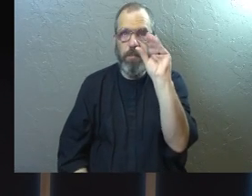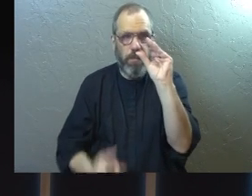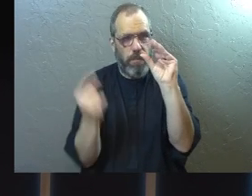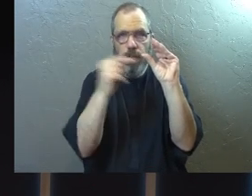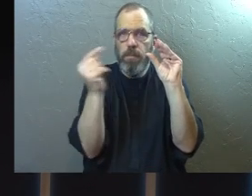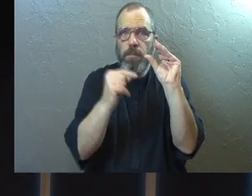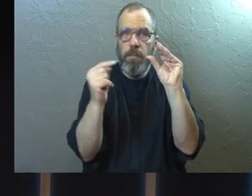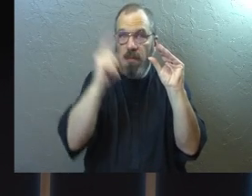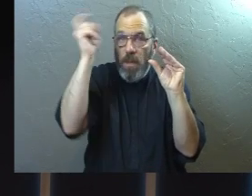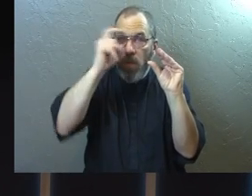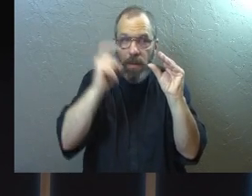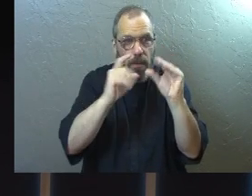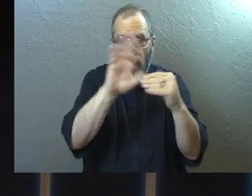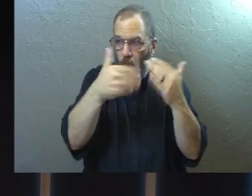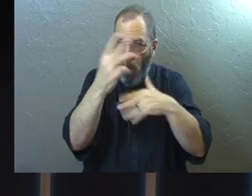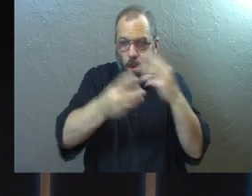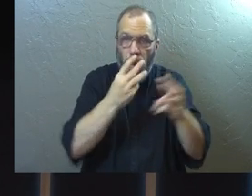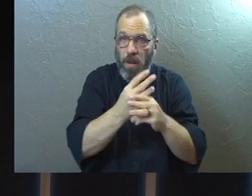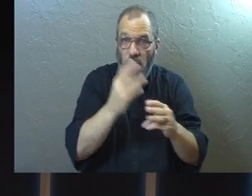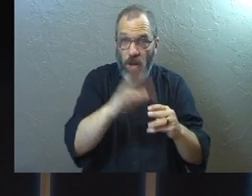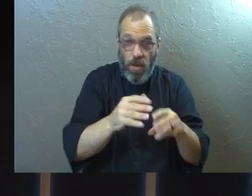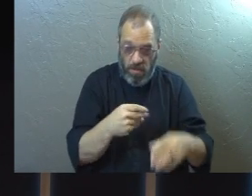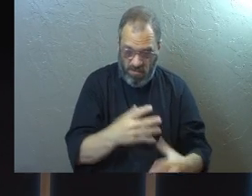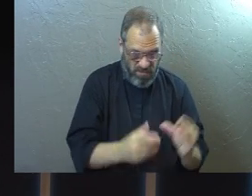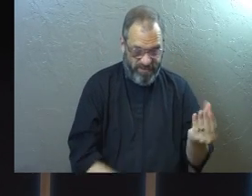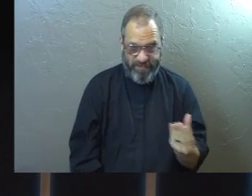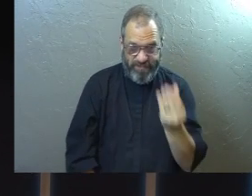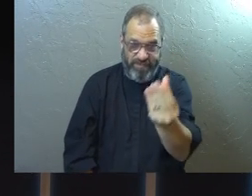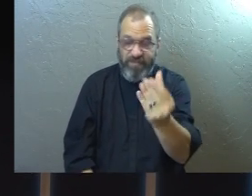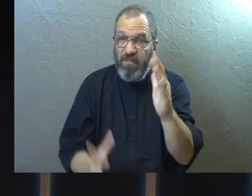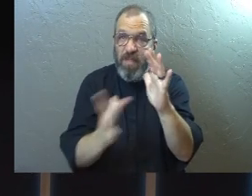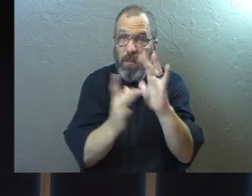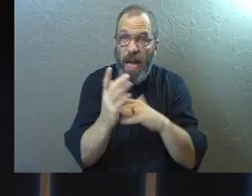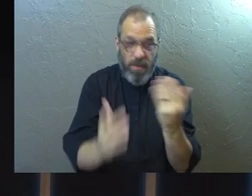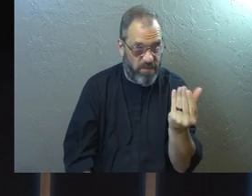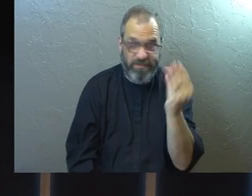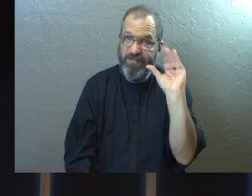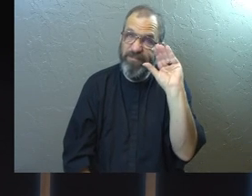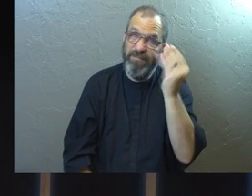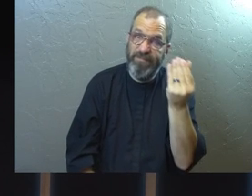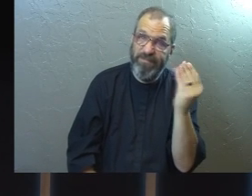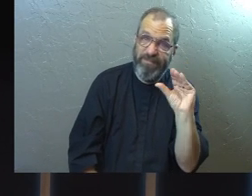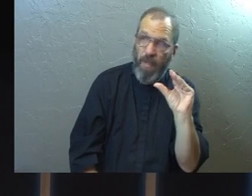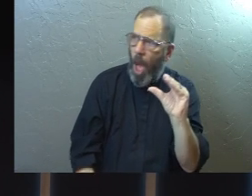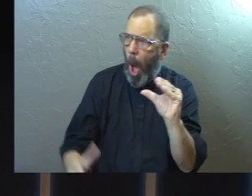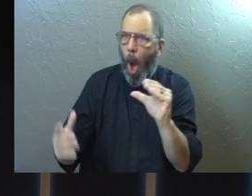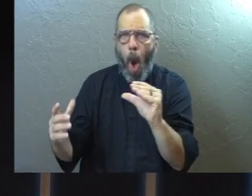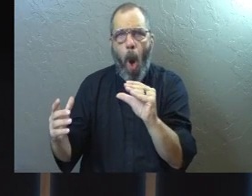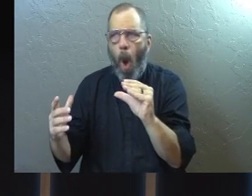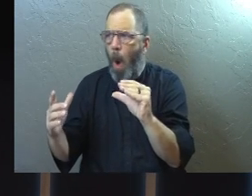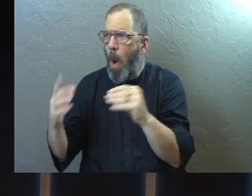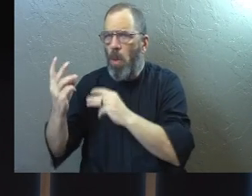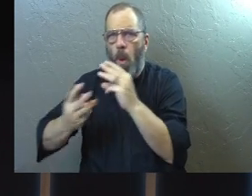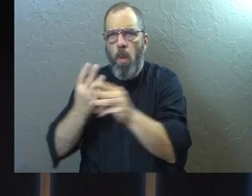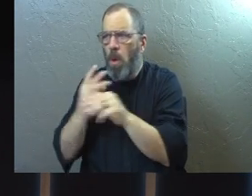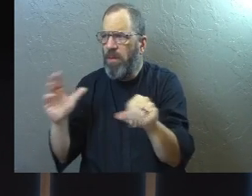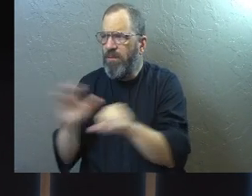source of wisdom and truth in the whole world. Did you know that's been given to you? The Bible? This world is full of lies.